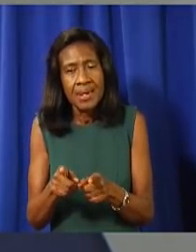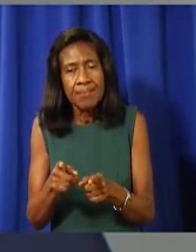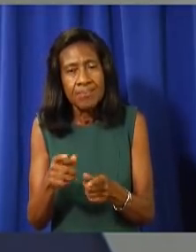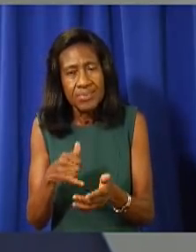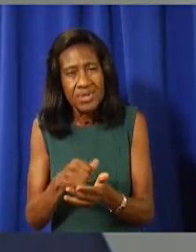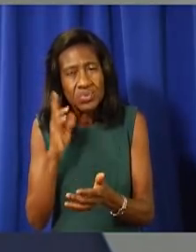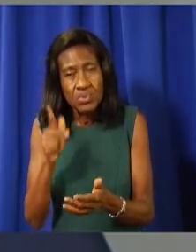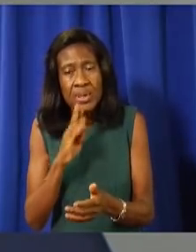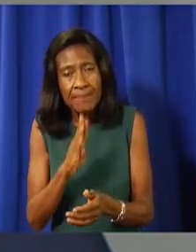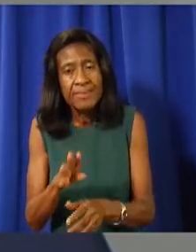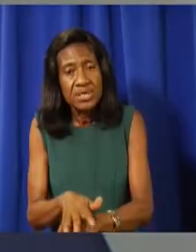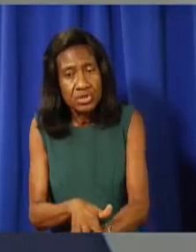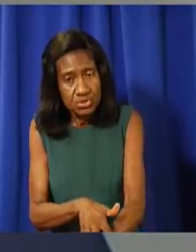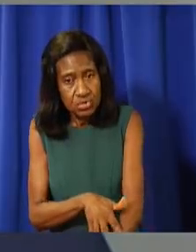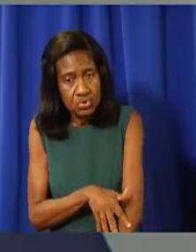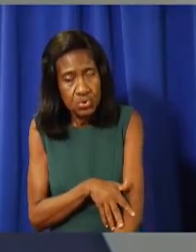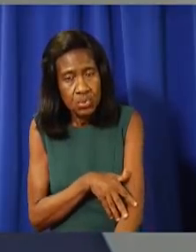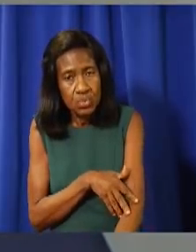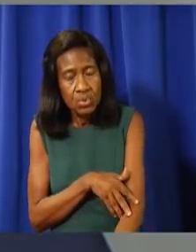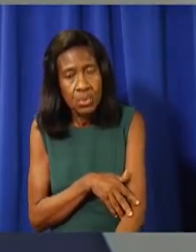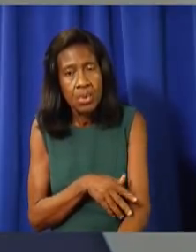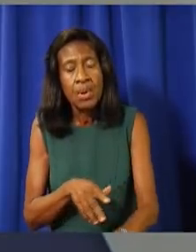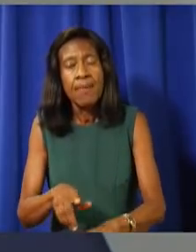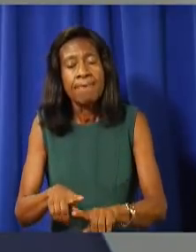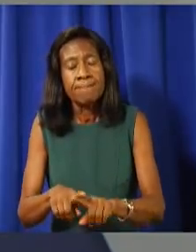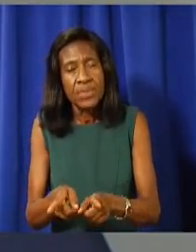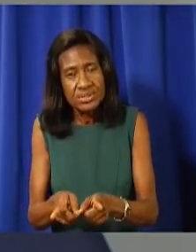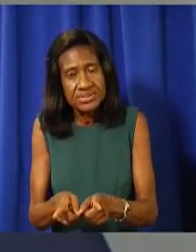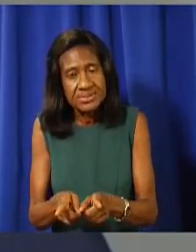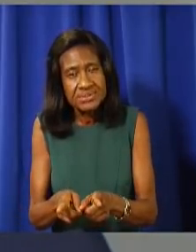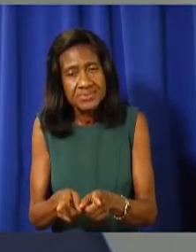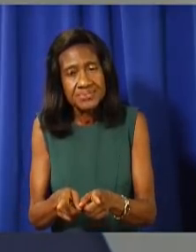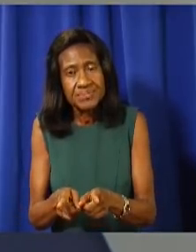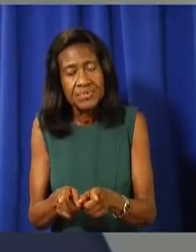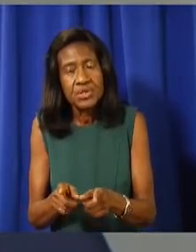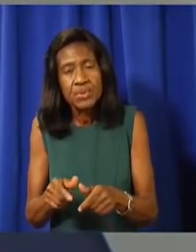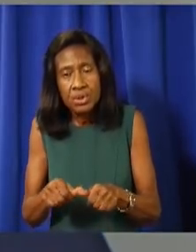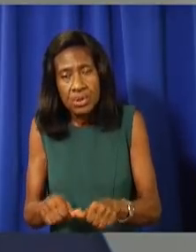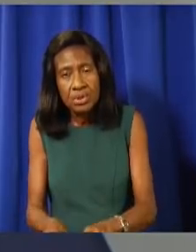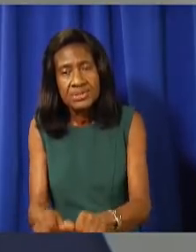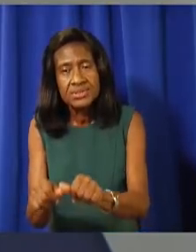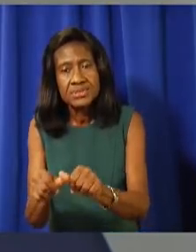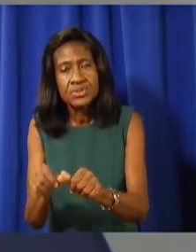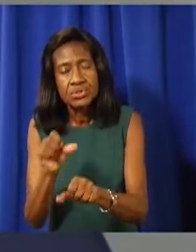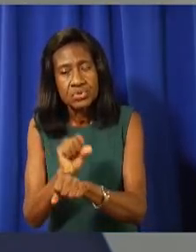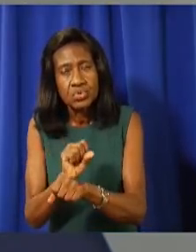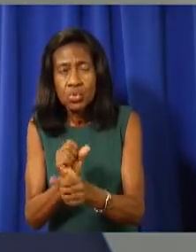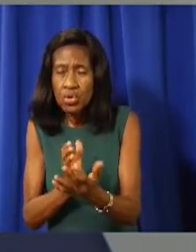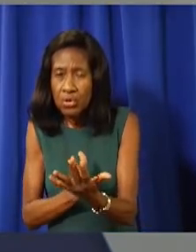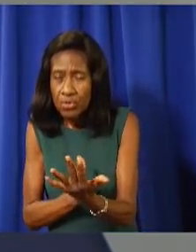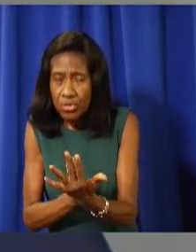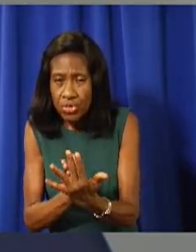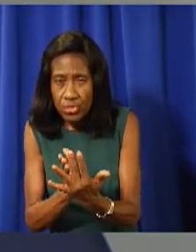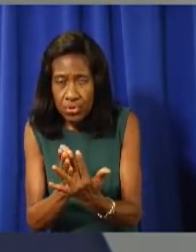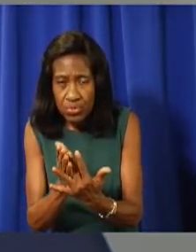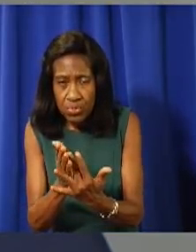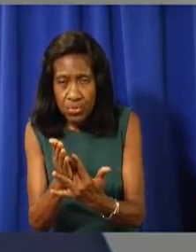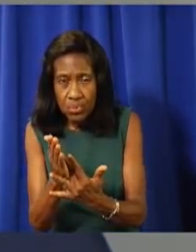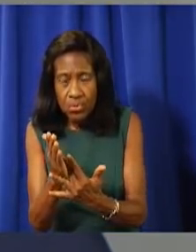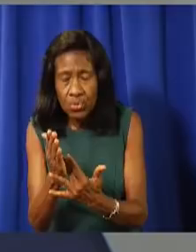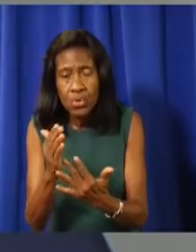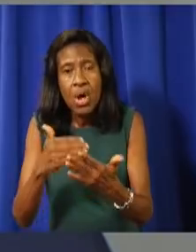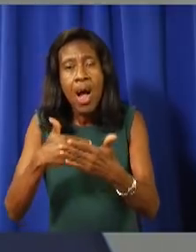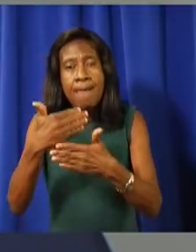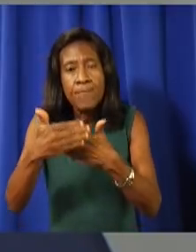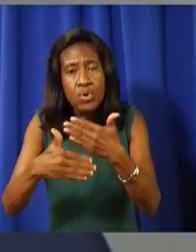the meanwhile, my Ministry will continue working our way through a comprehensive review process and I look forward to sharing